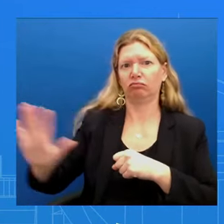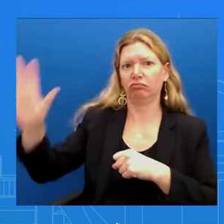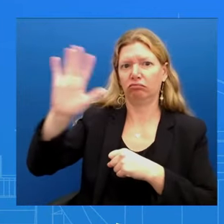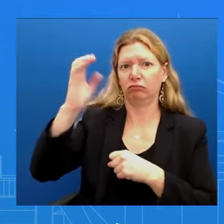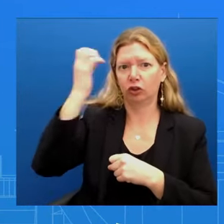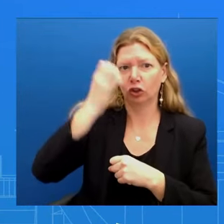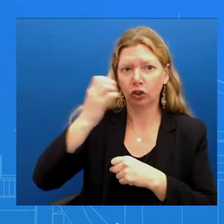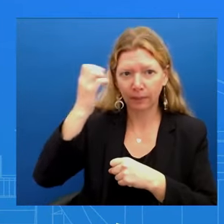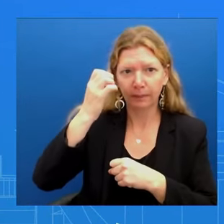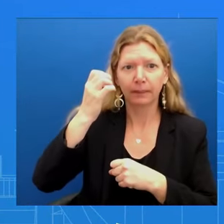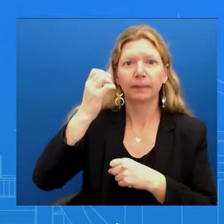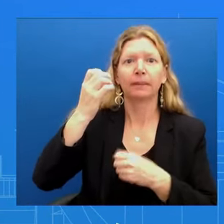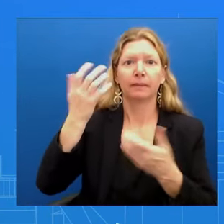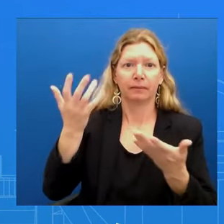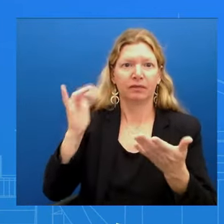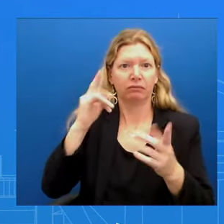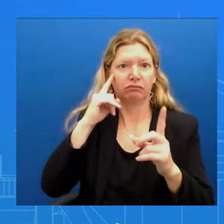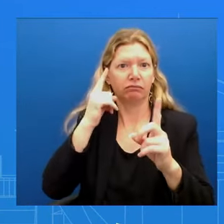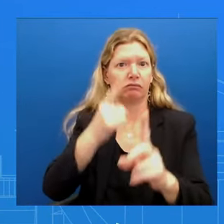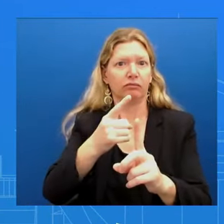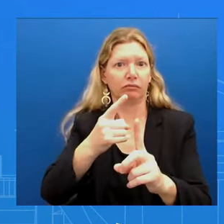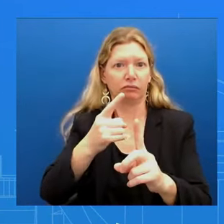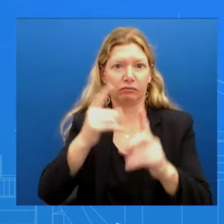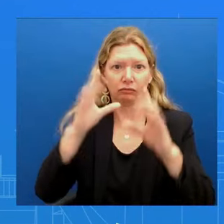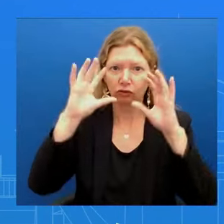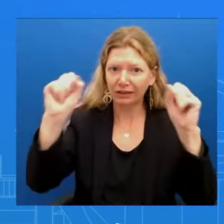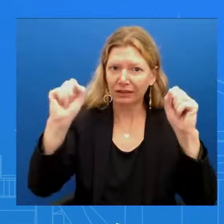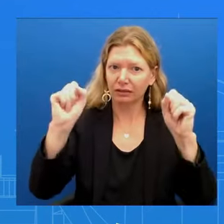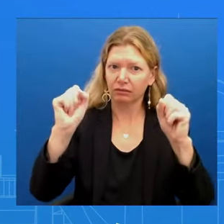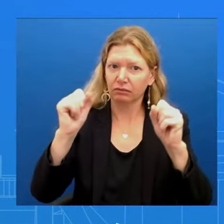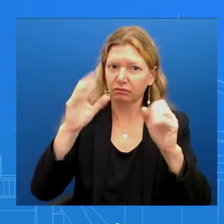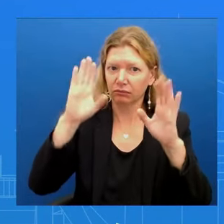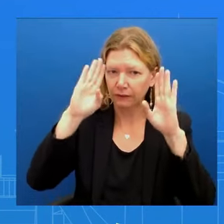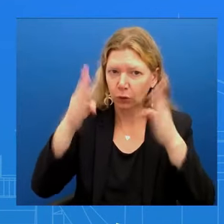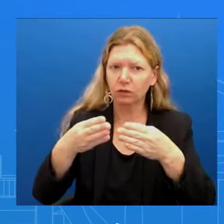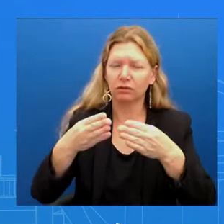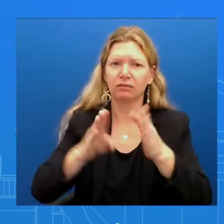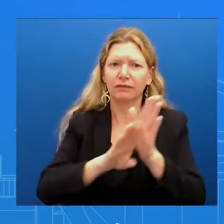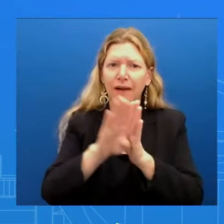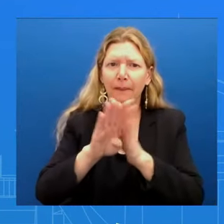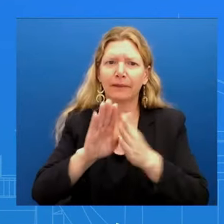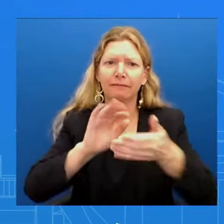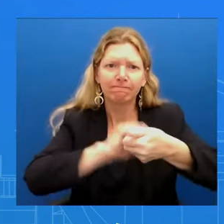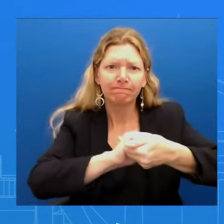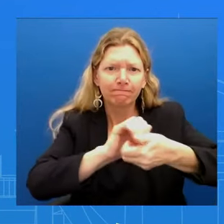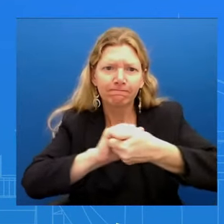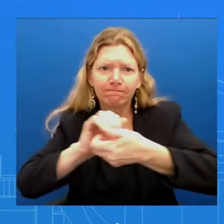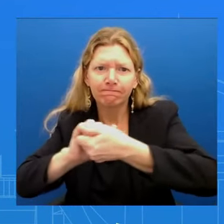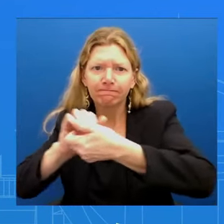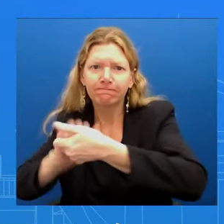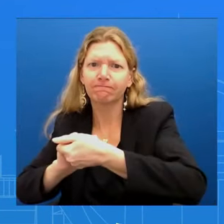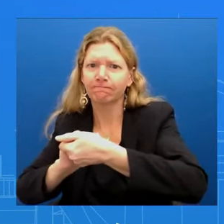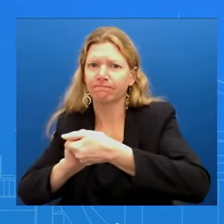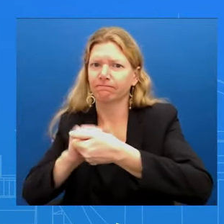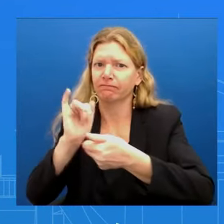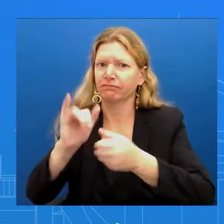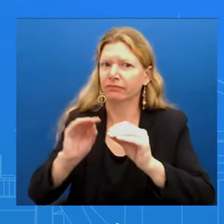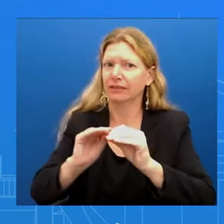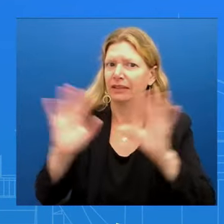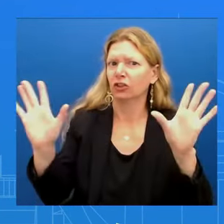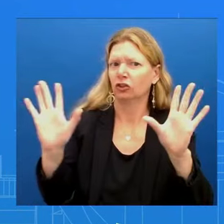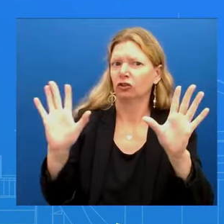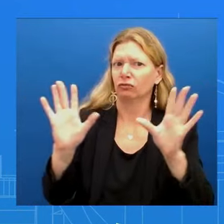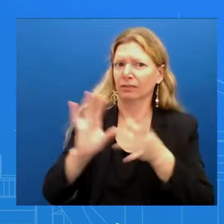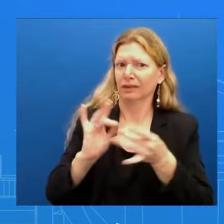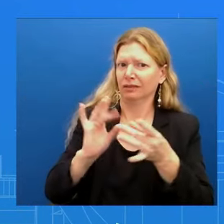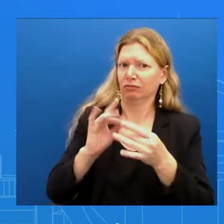Reinforcing alliances and partnerships and sending a strong signal particularly to NATO allies About how seriously we take our article 5 commitments and you've